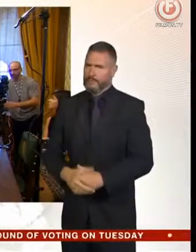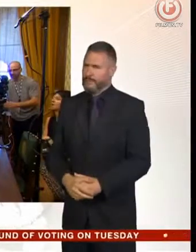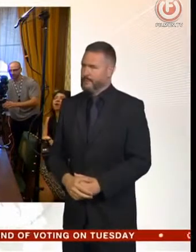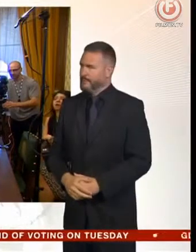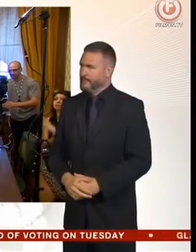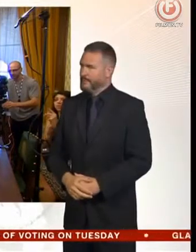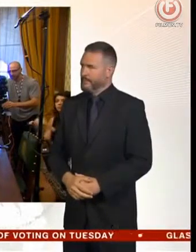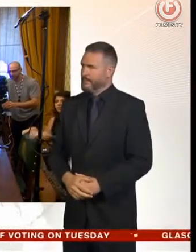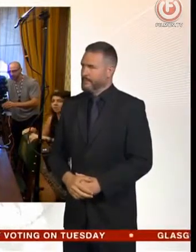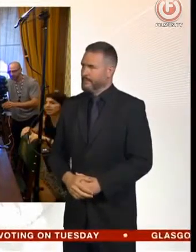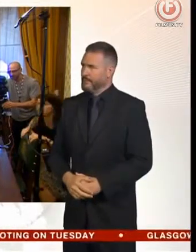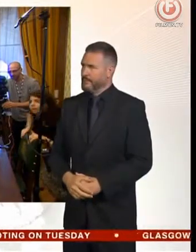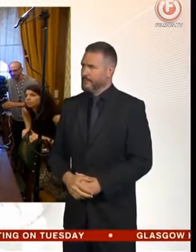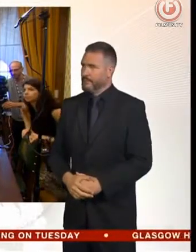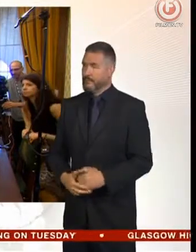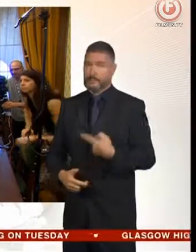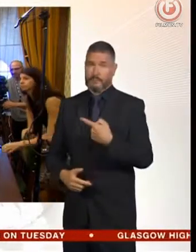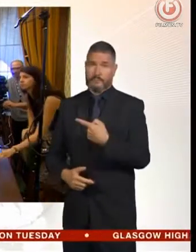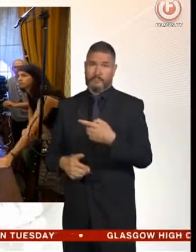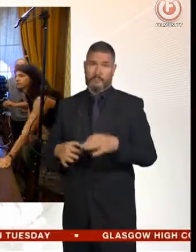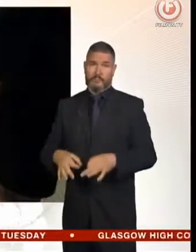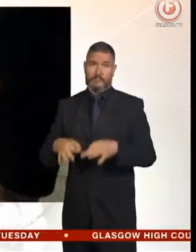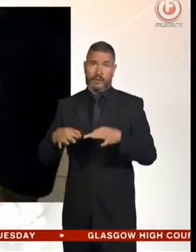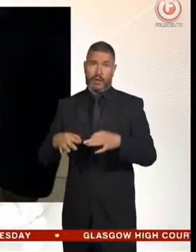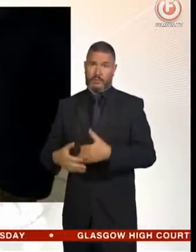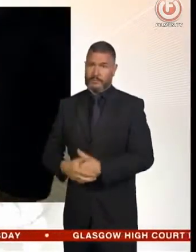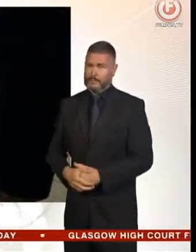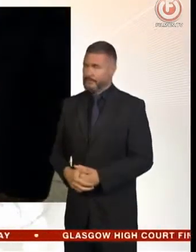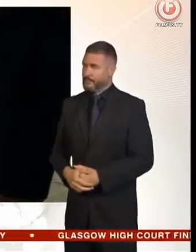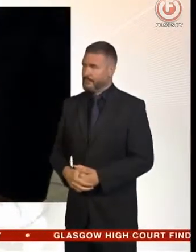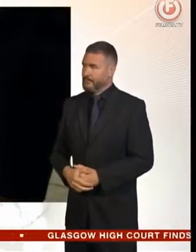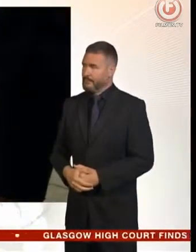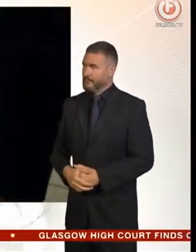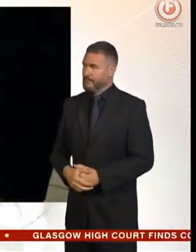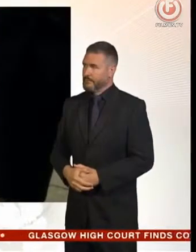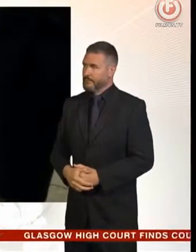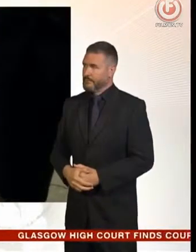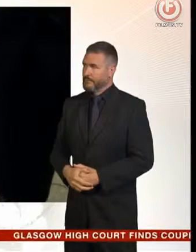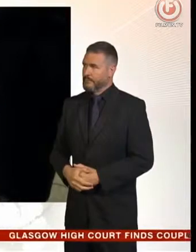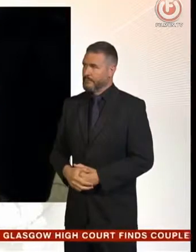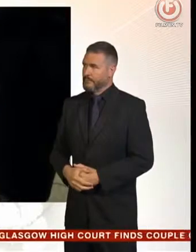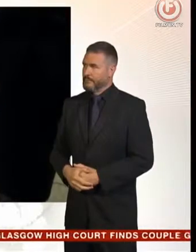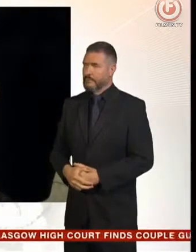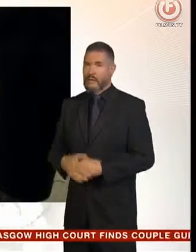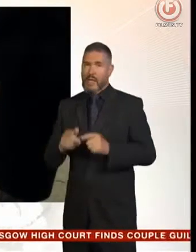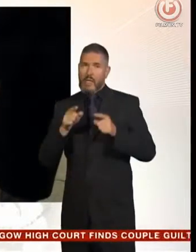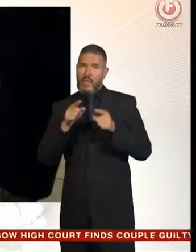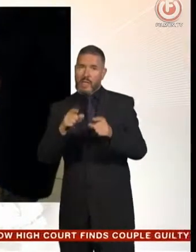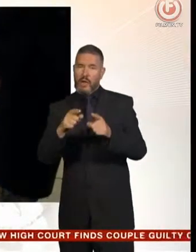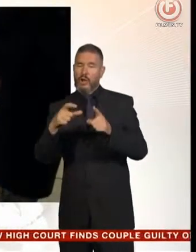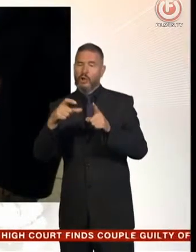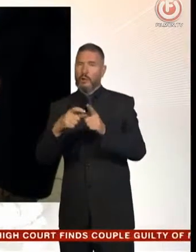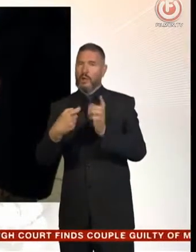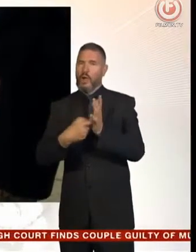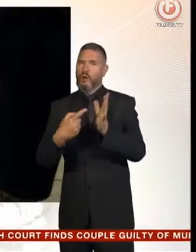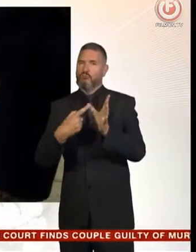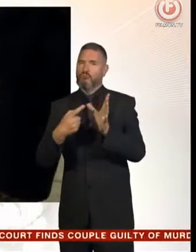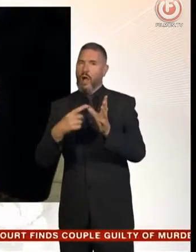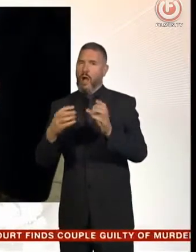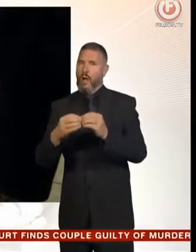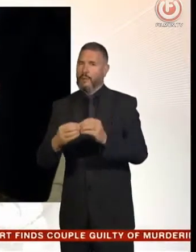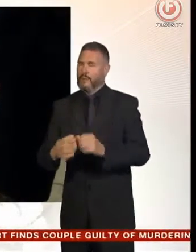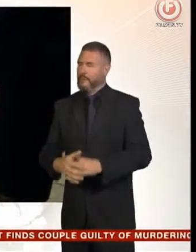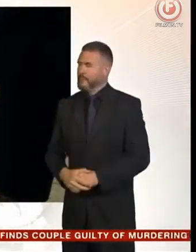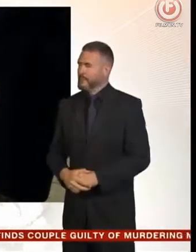want... And take a look at this. Mr Hancock socking it to leadership contender Dominic Raab. This is what